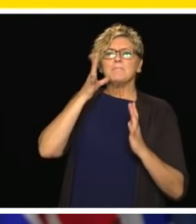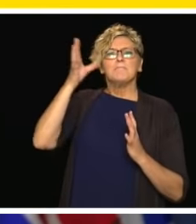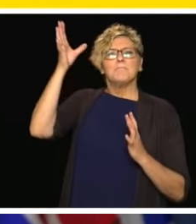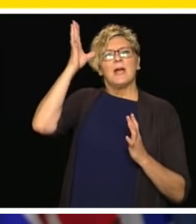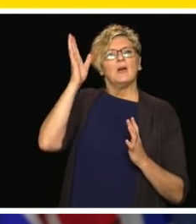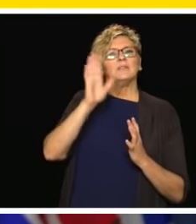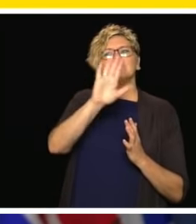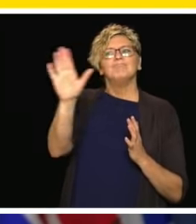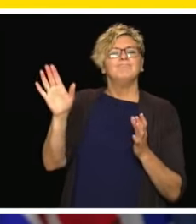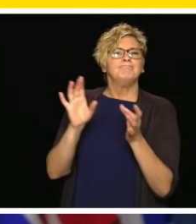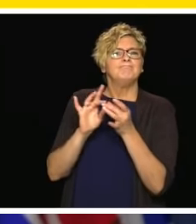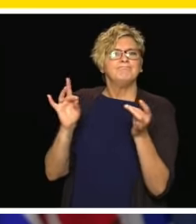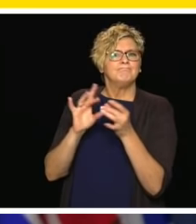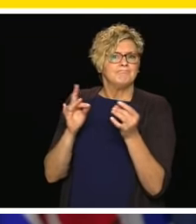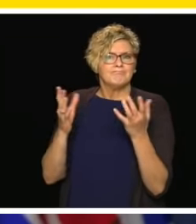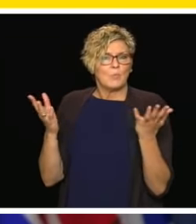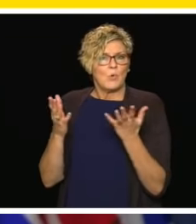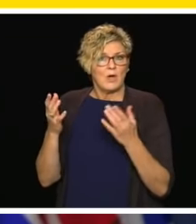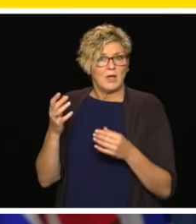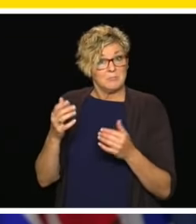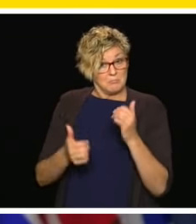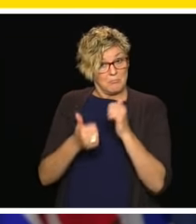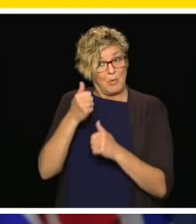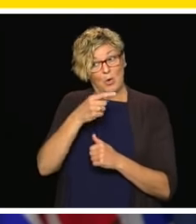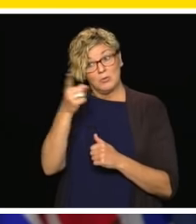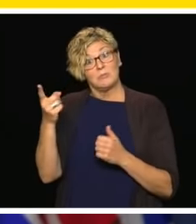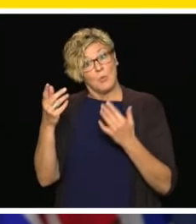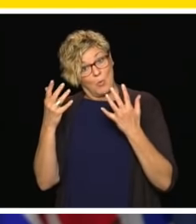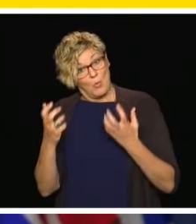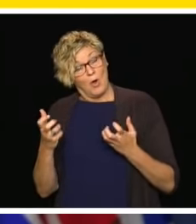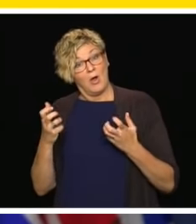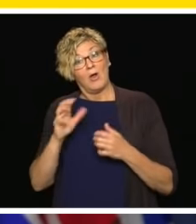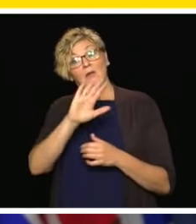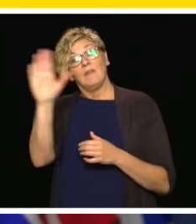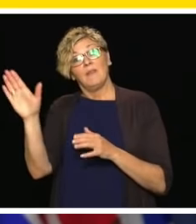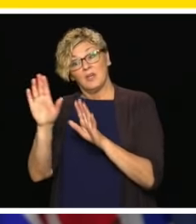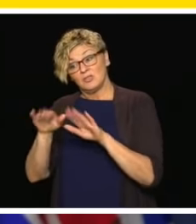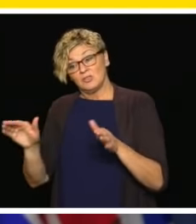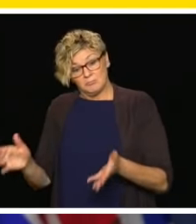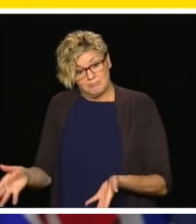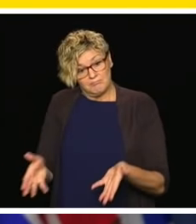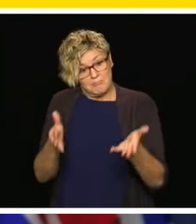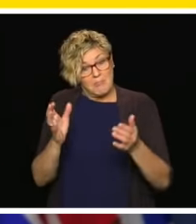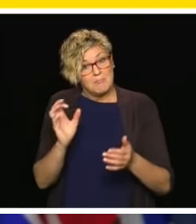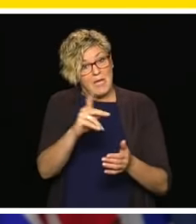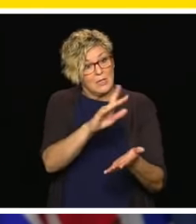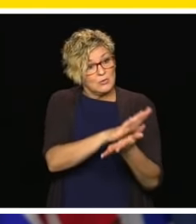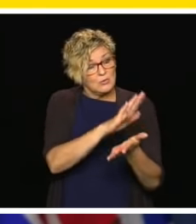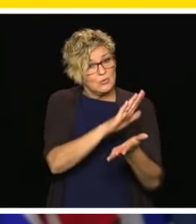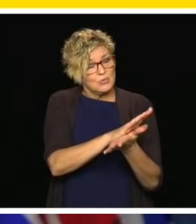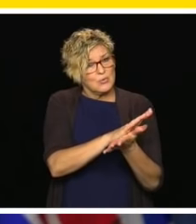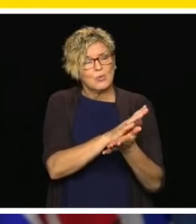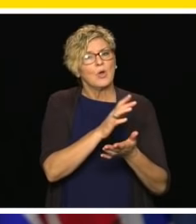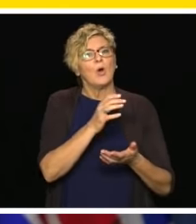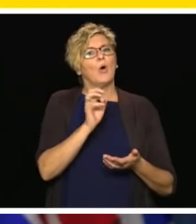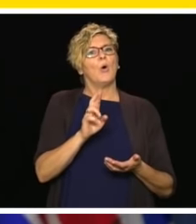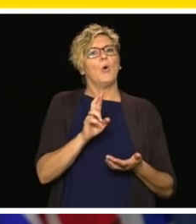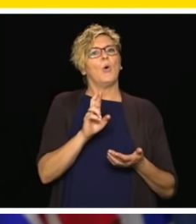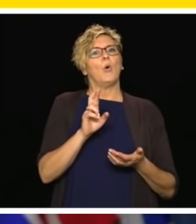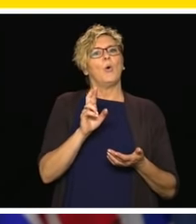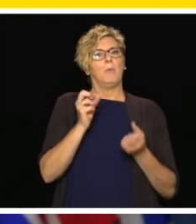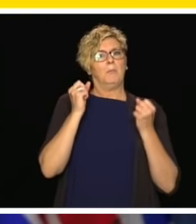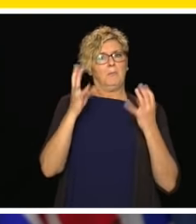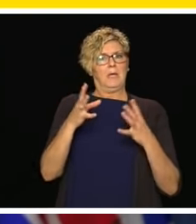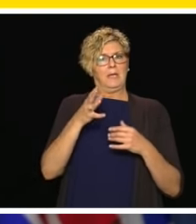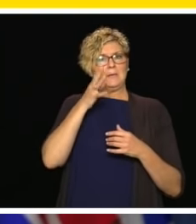far about whether they are wanting to send their kids back to school or whether